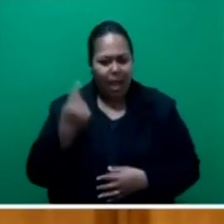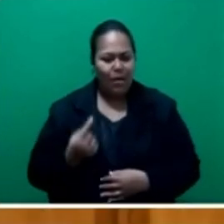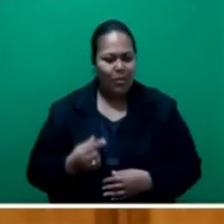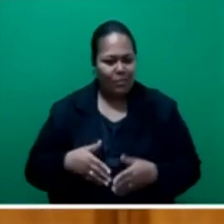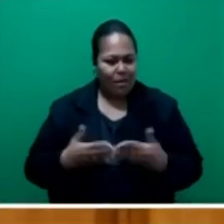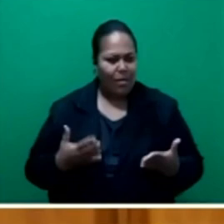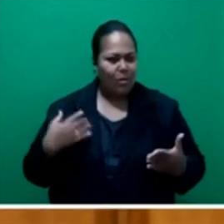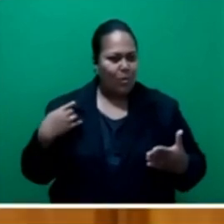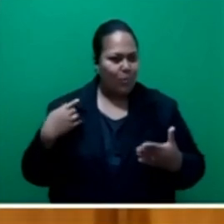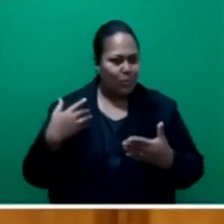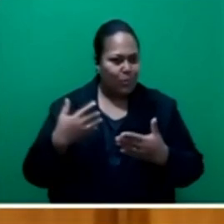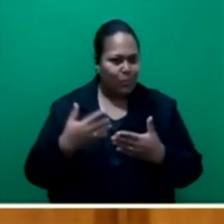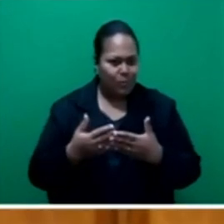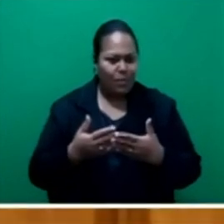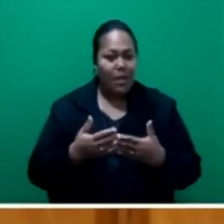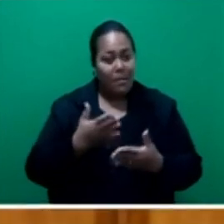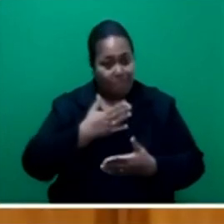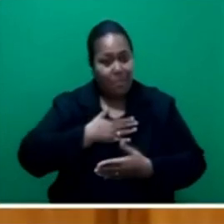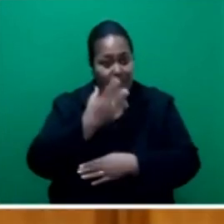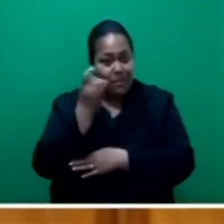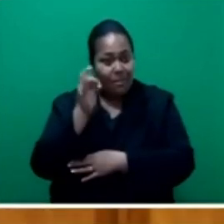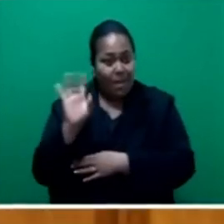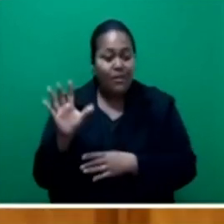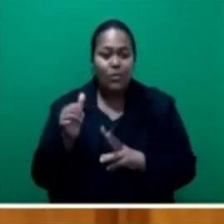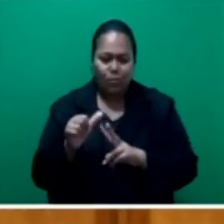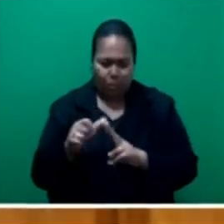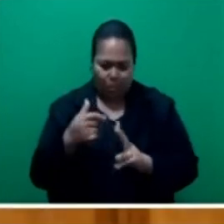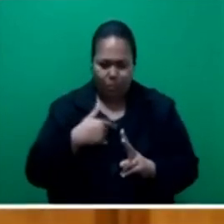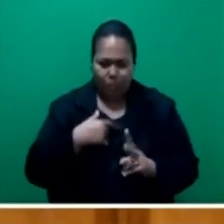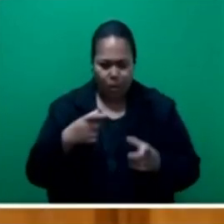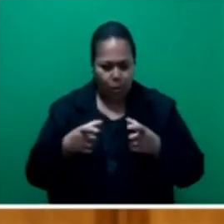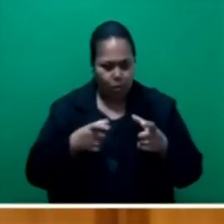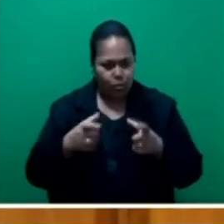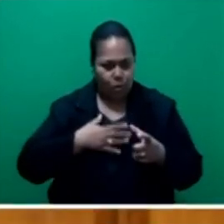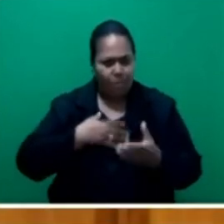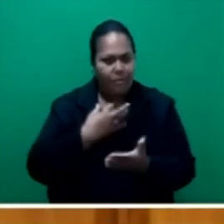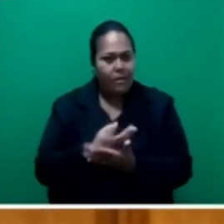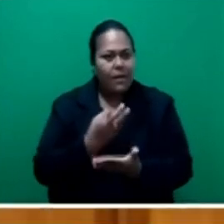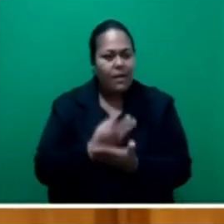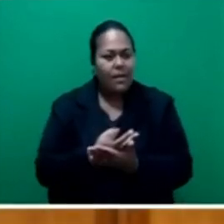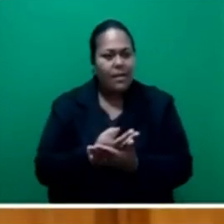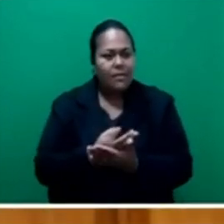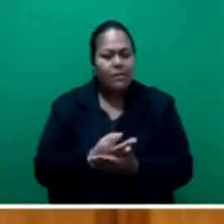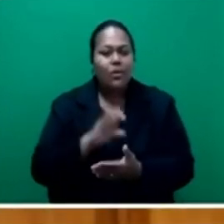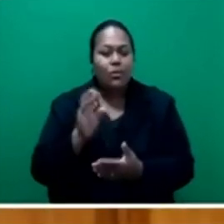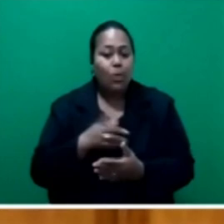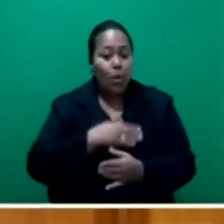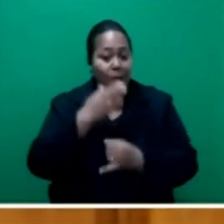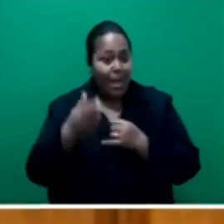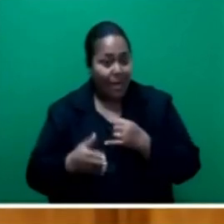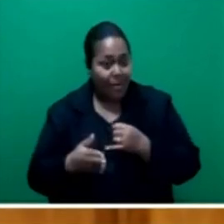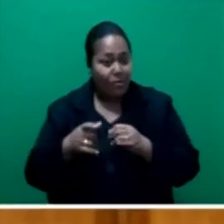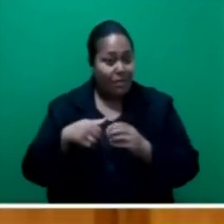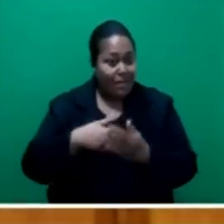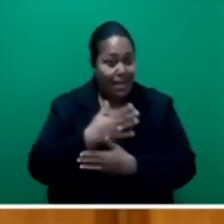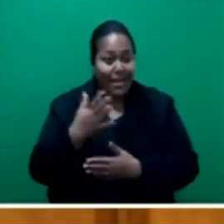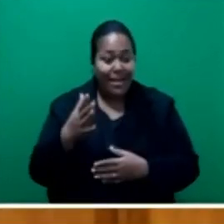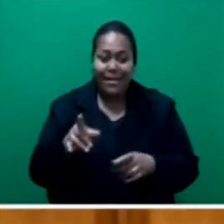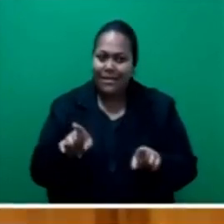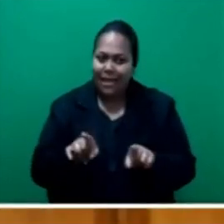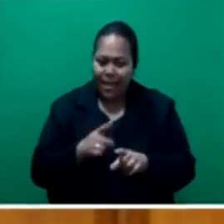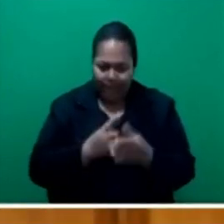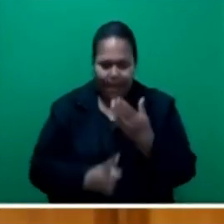I have to keep very tight control of our finances, so that at the end of the day, Mr. Speaker, sir, our needs are met,